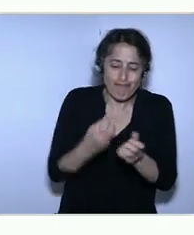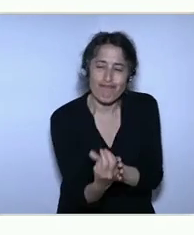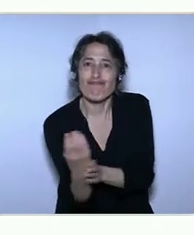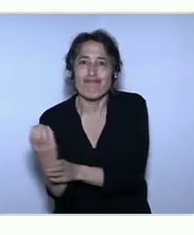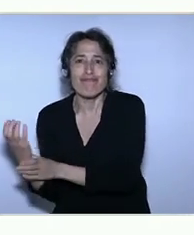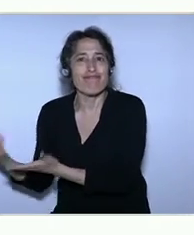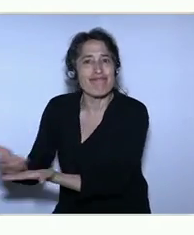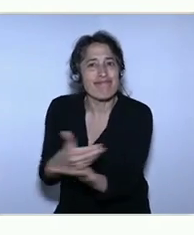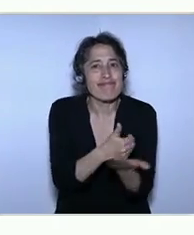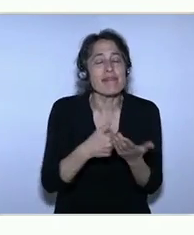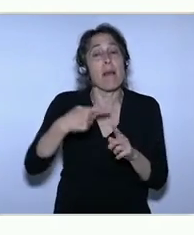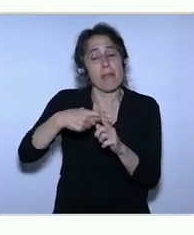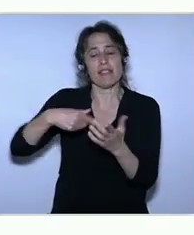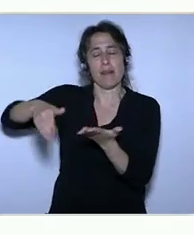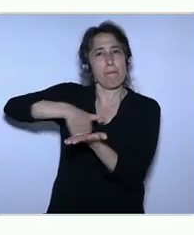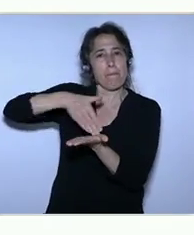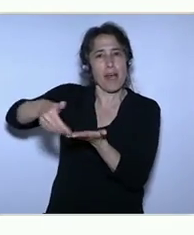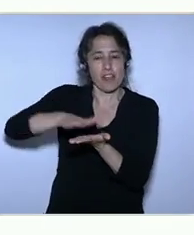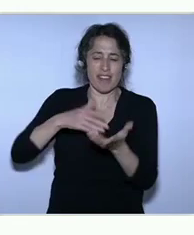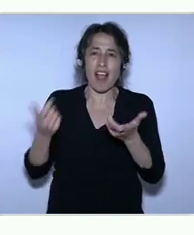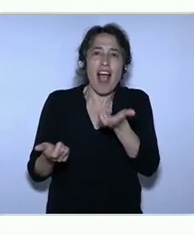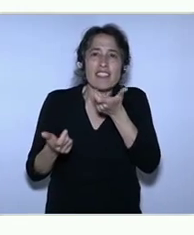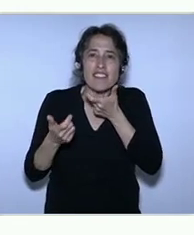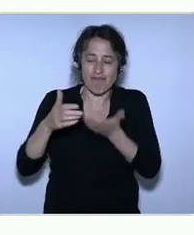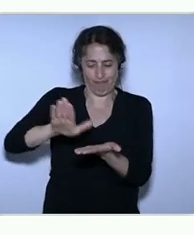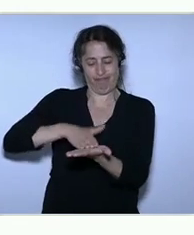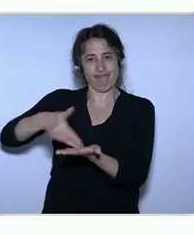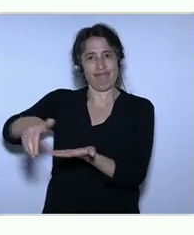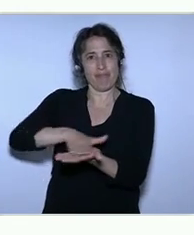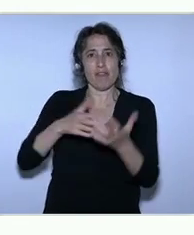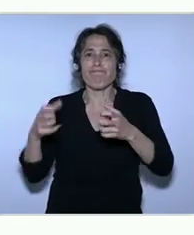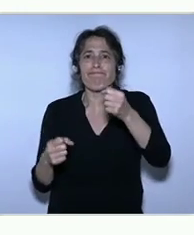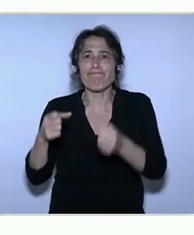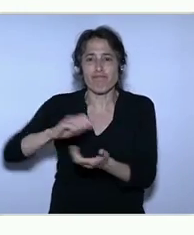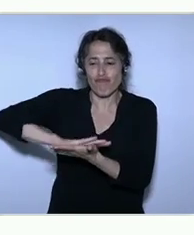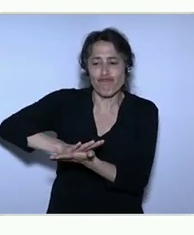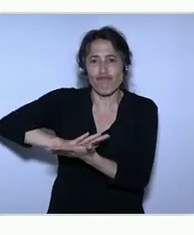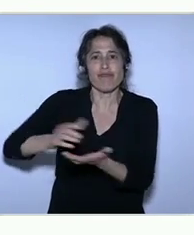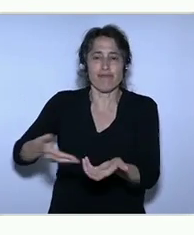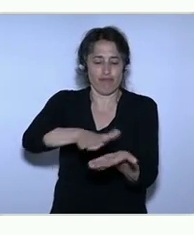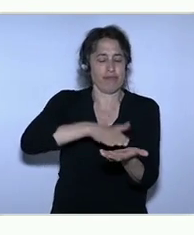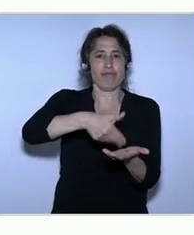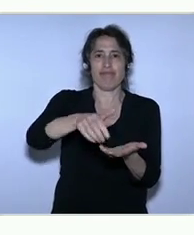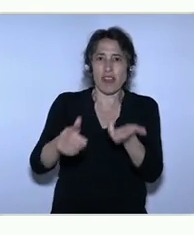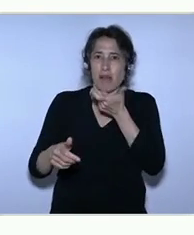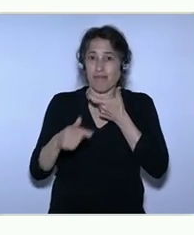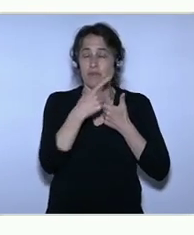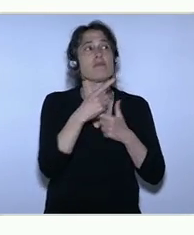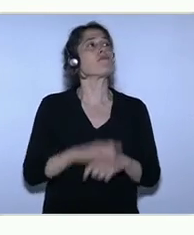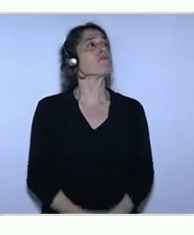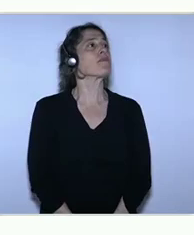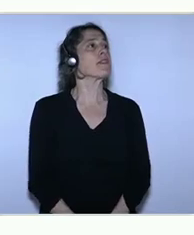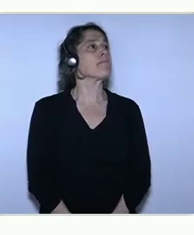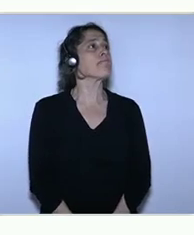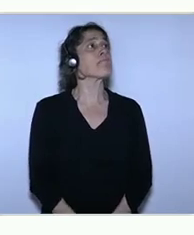connection is. Well, the connection goes back to the independence years between the two world wars, where it may be a little-known fact